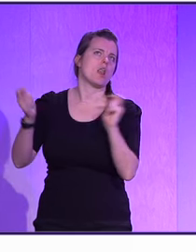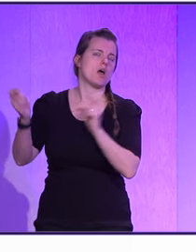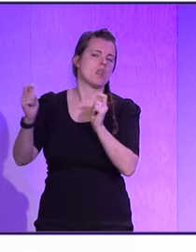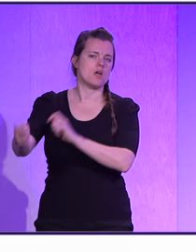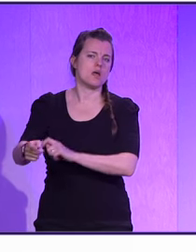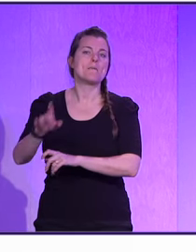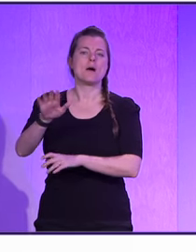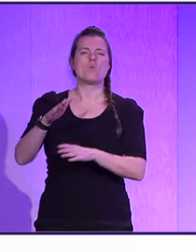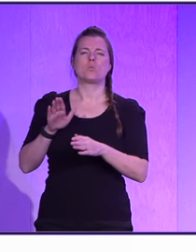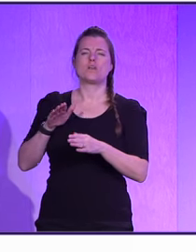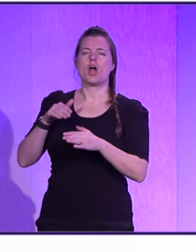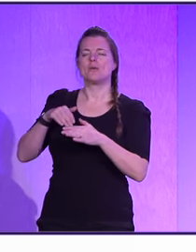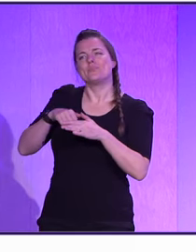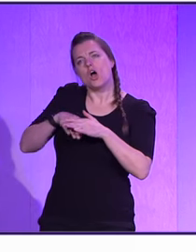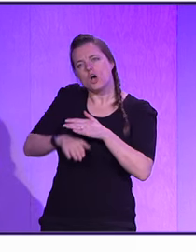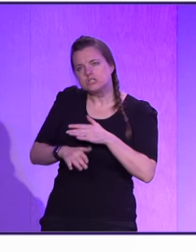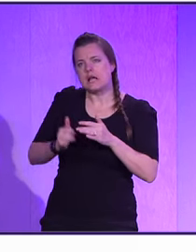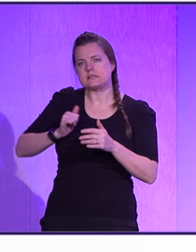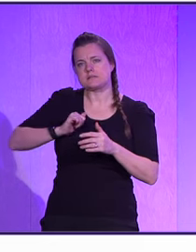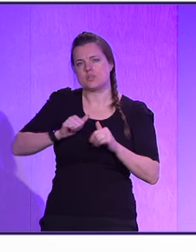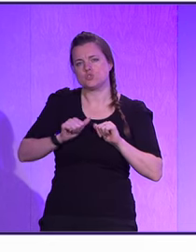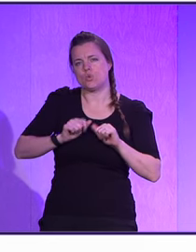and we underestimate it in the long run.